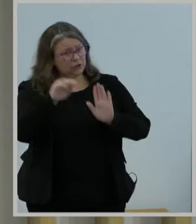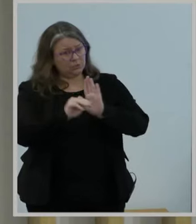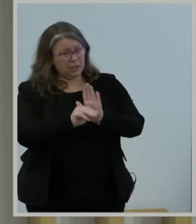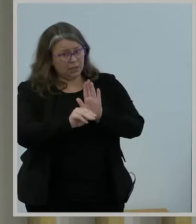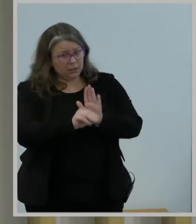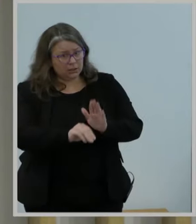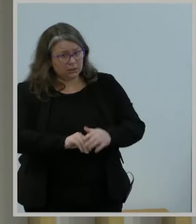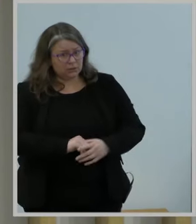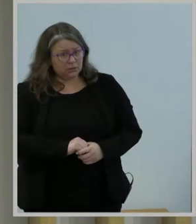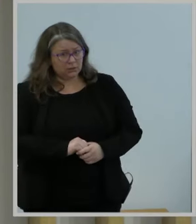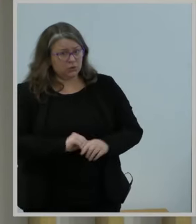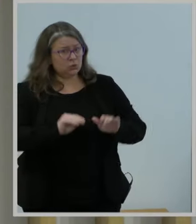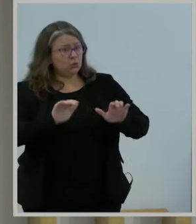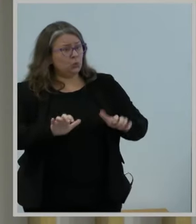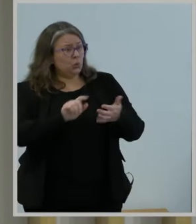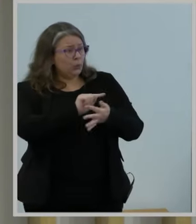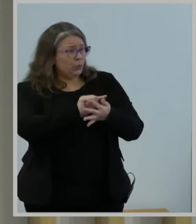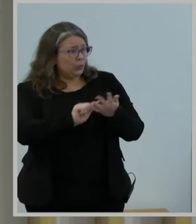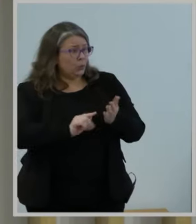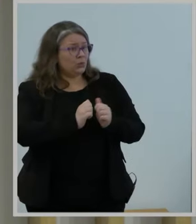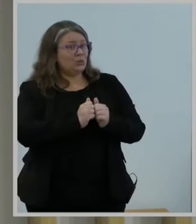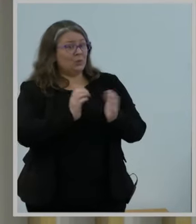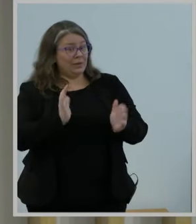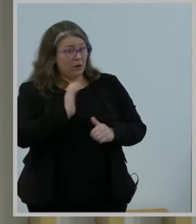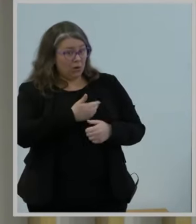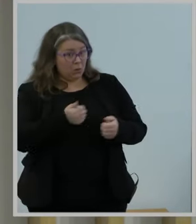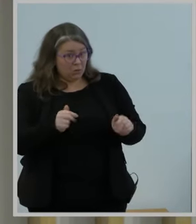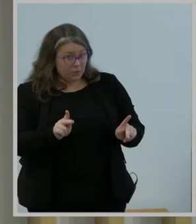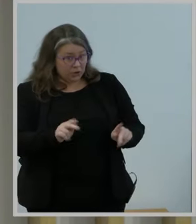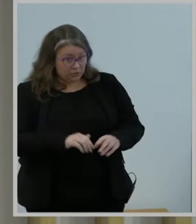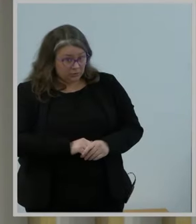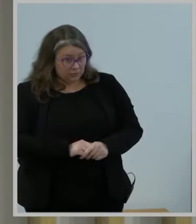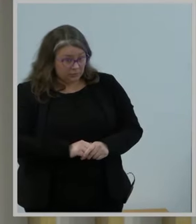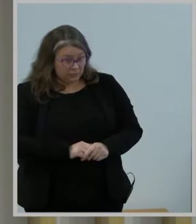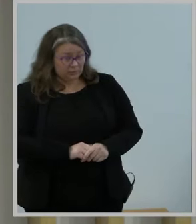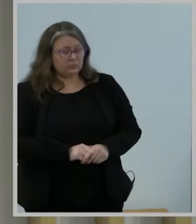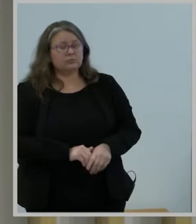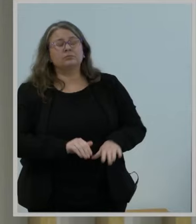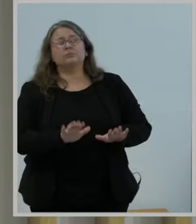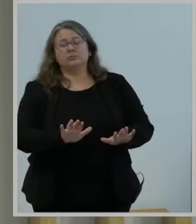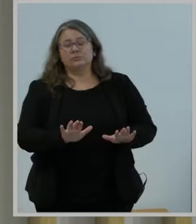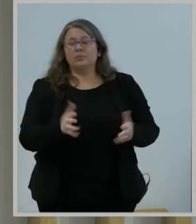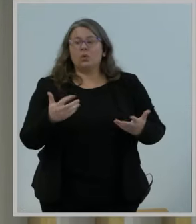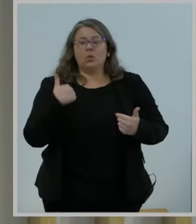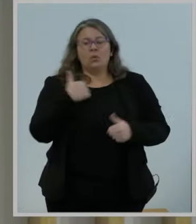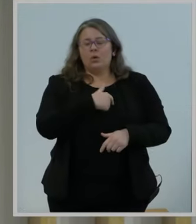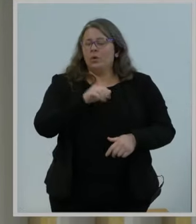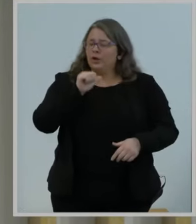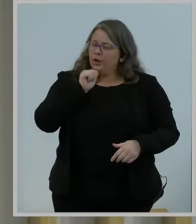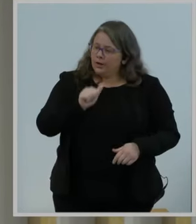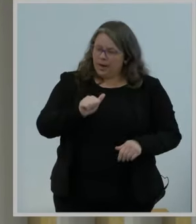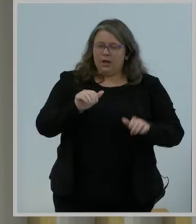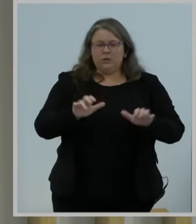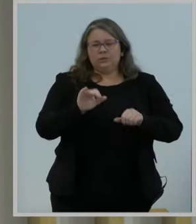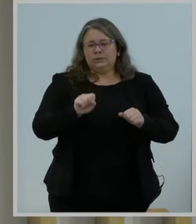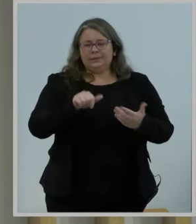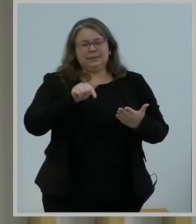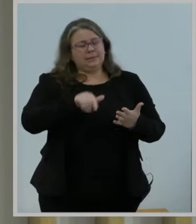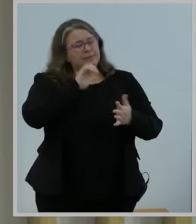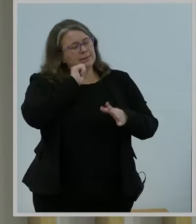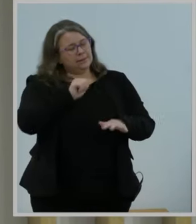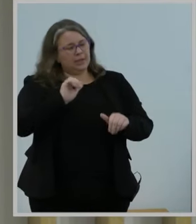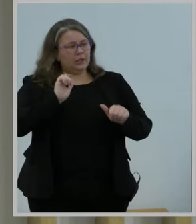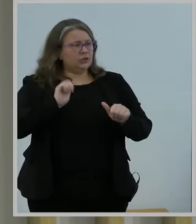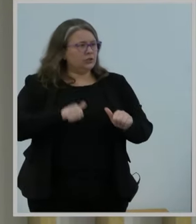Let me say a few words about what we are not doing here. This is not a stalking horse for rate regulation. No how, no way.